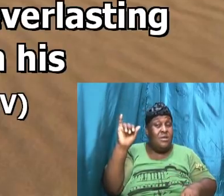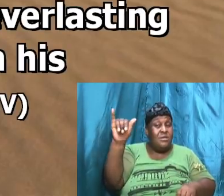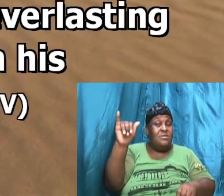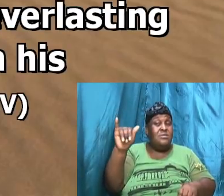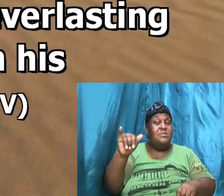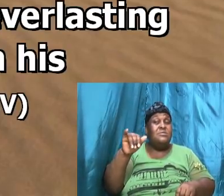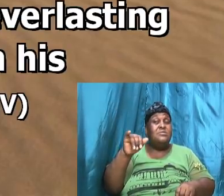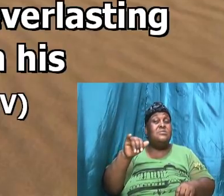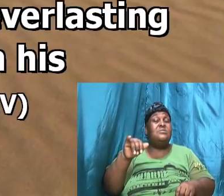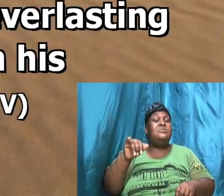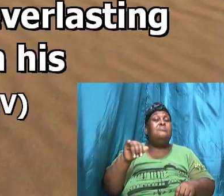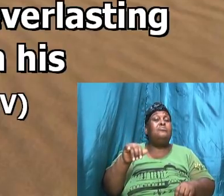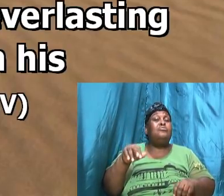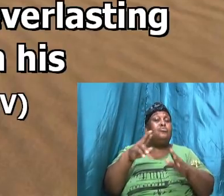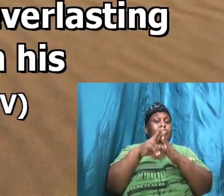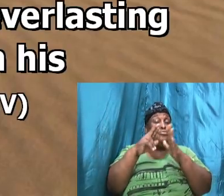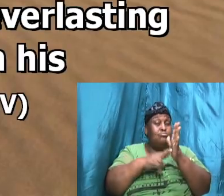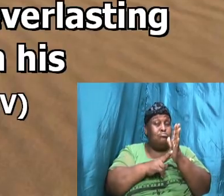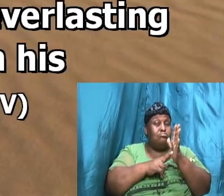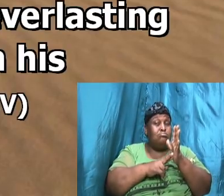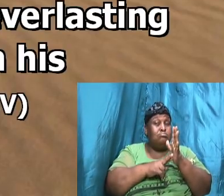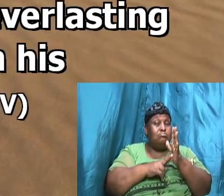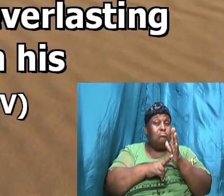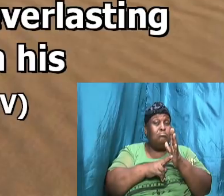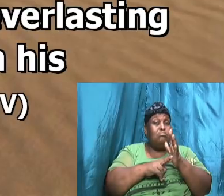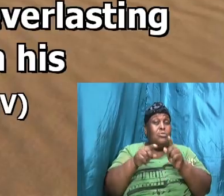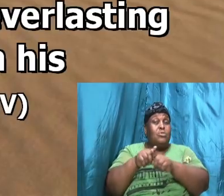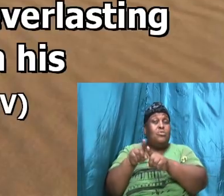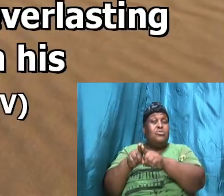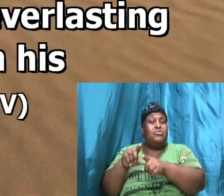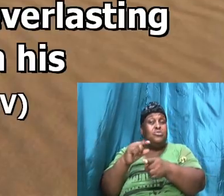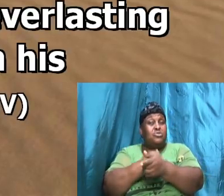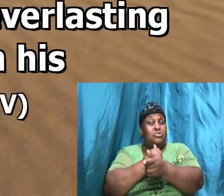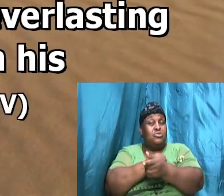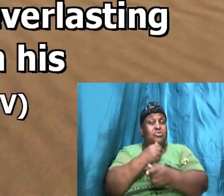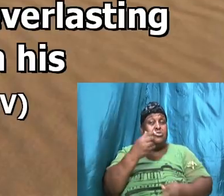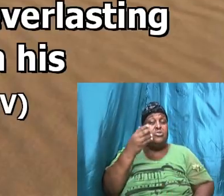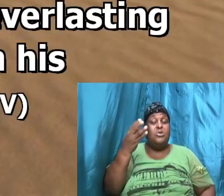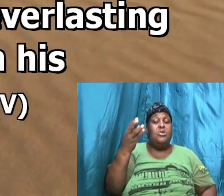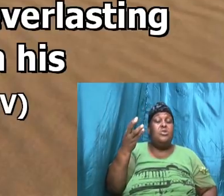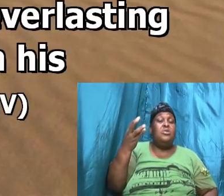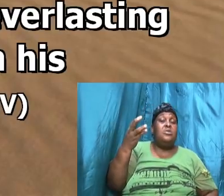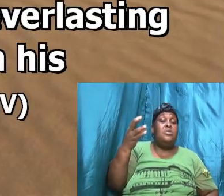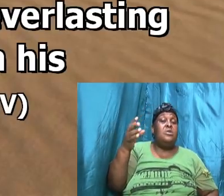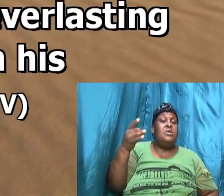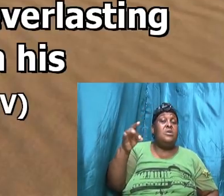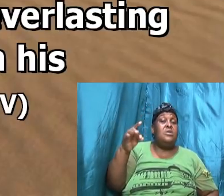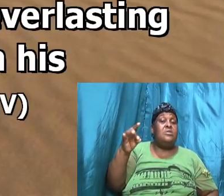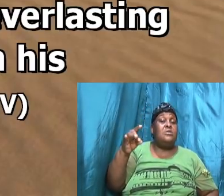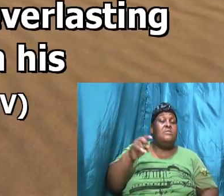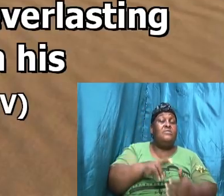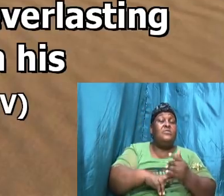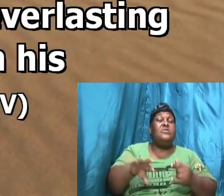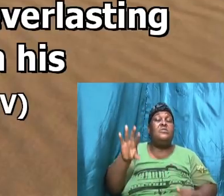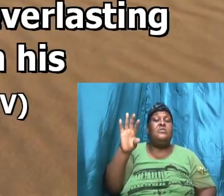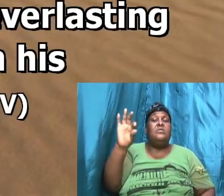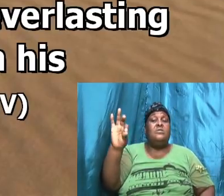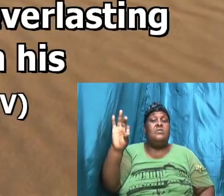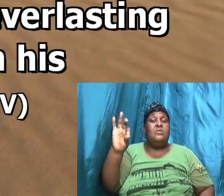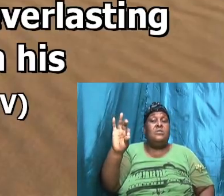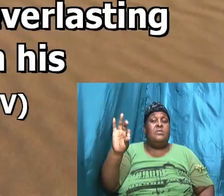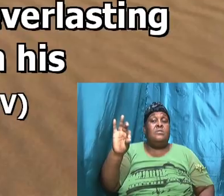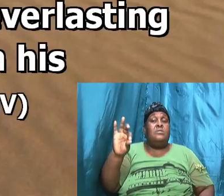amen also in Genesis 18 verses 9 the scripture went on in Genesis 18